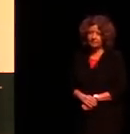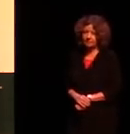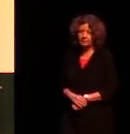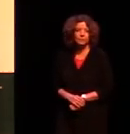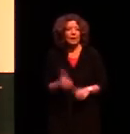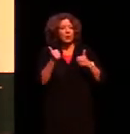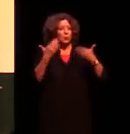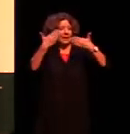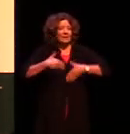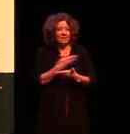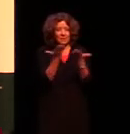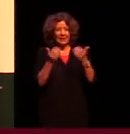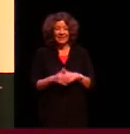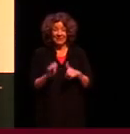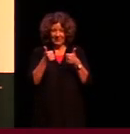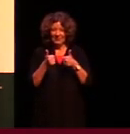Nick evening, everybody.